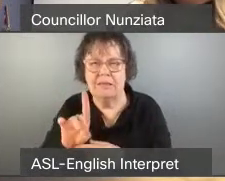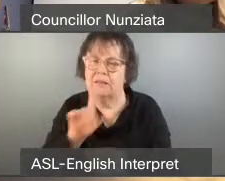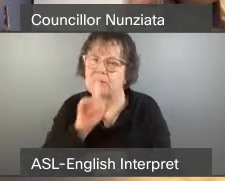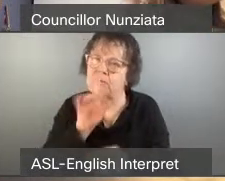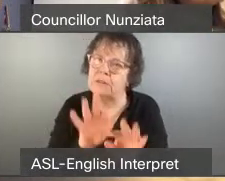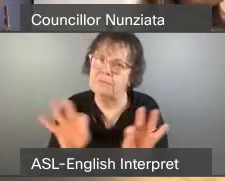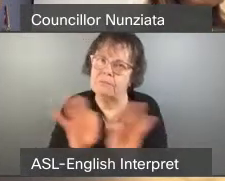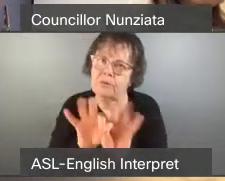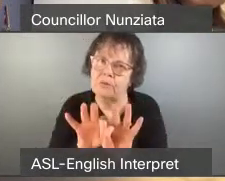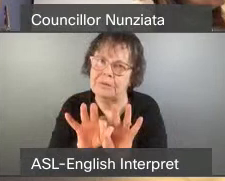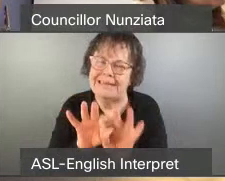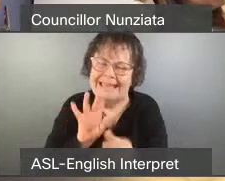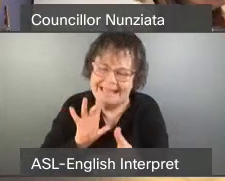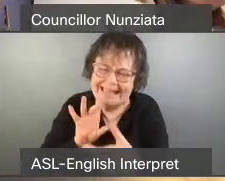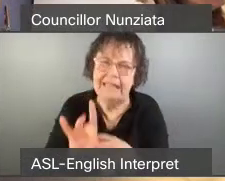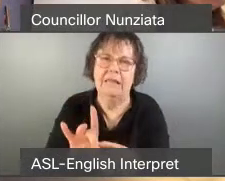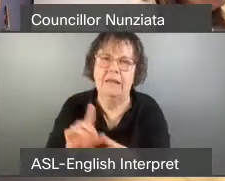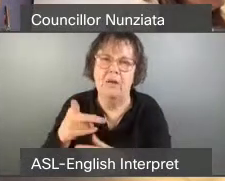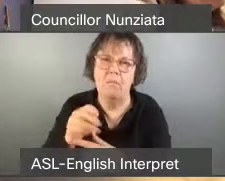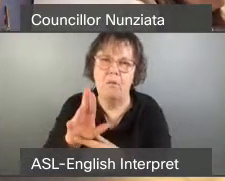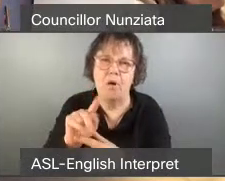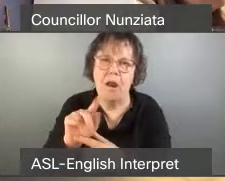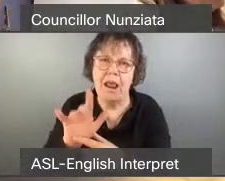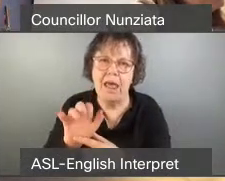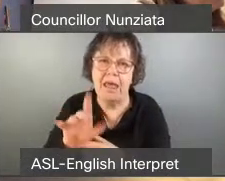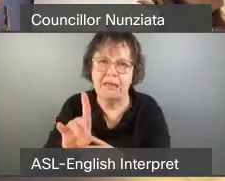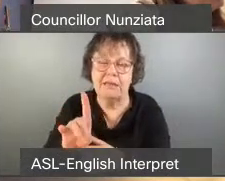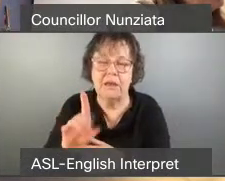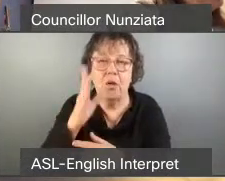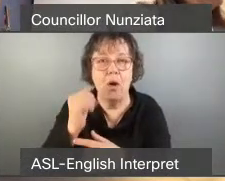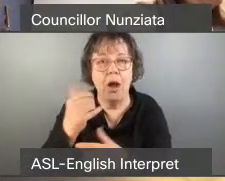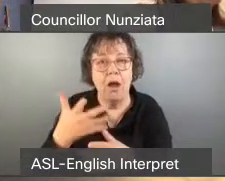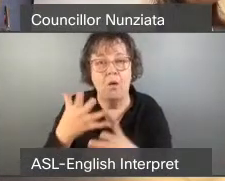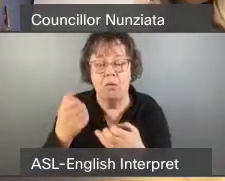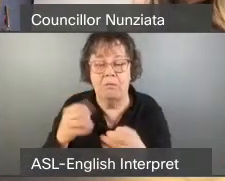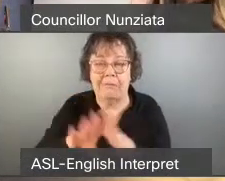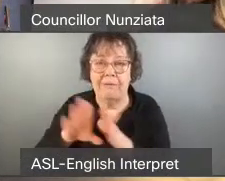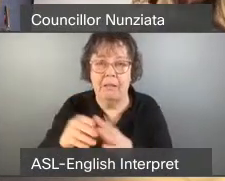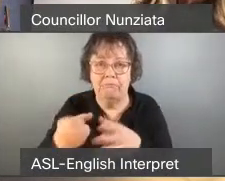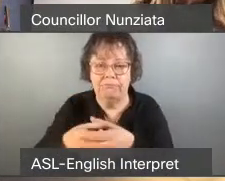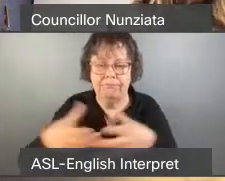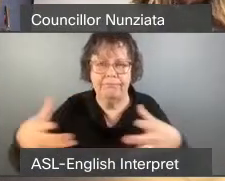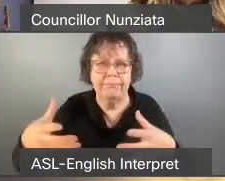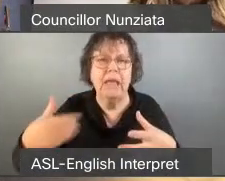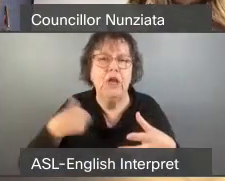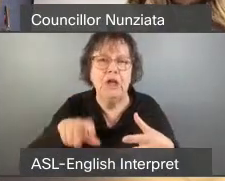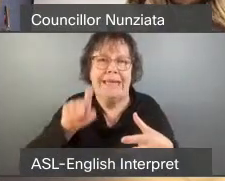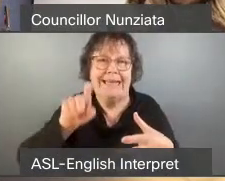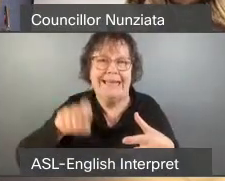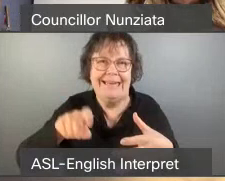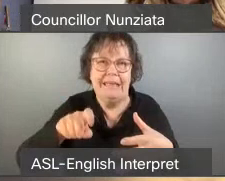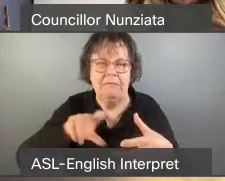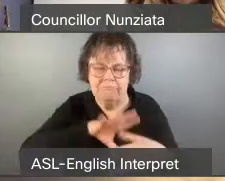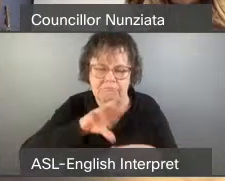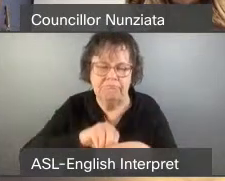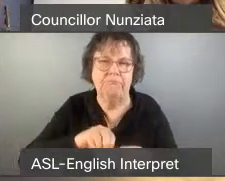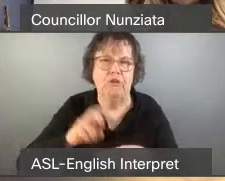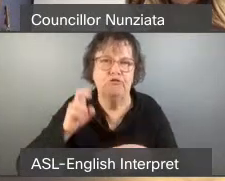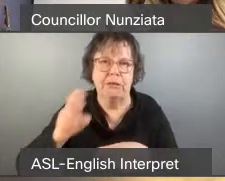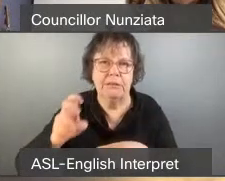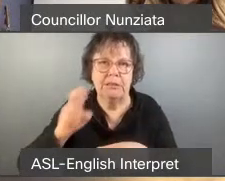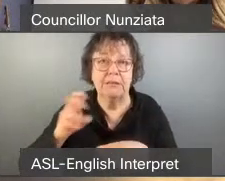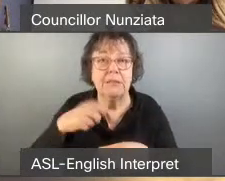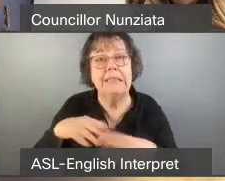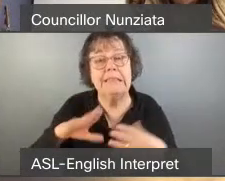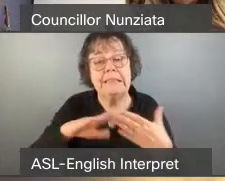connecting the port lands, making sure it's built out with transit is how you maximize the potential of what will be a massive new neighborhood to the city. The city is currently